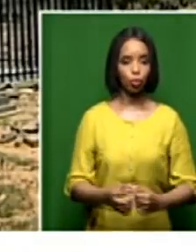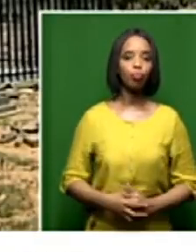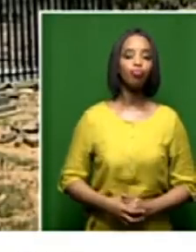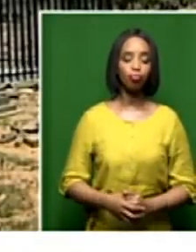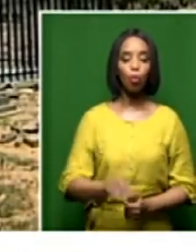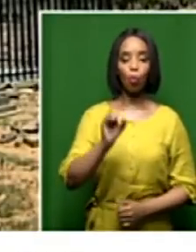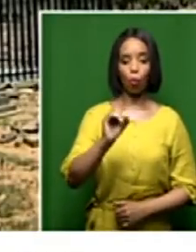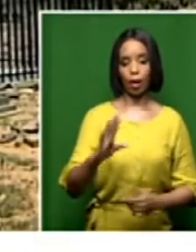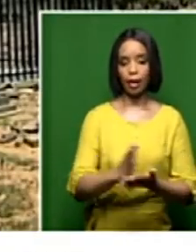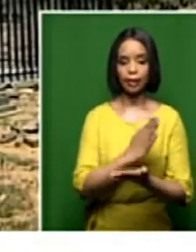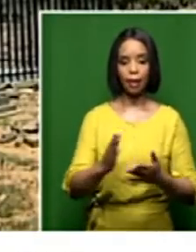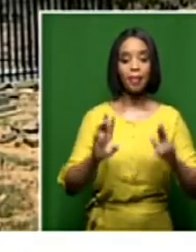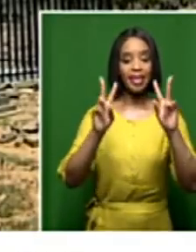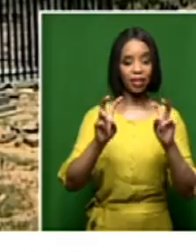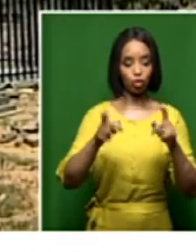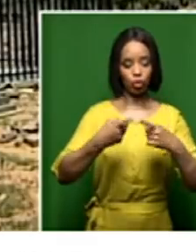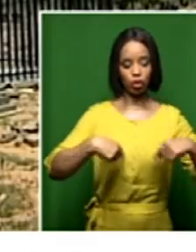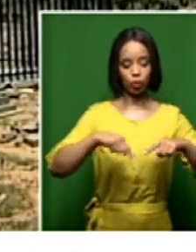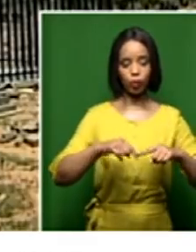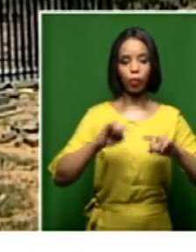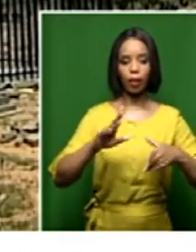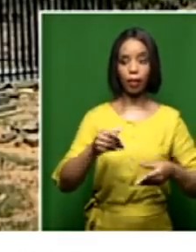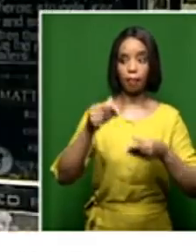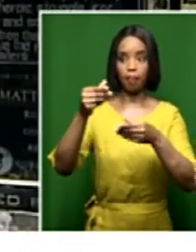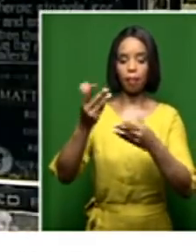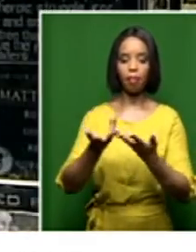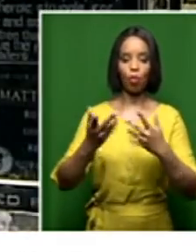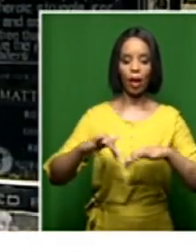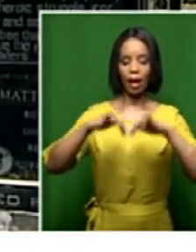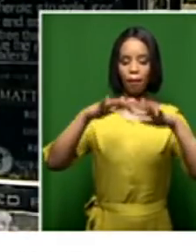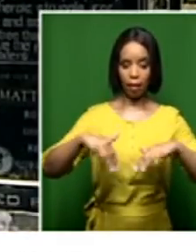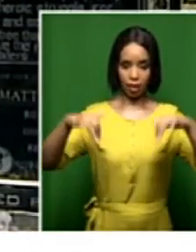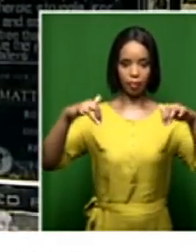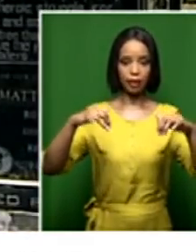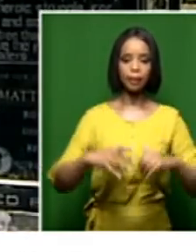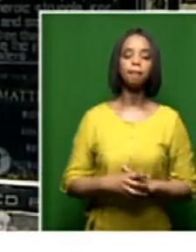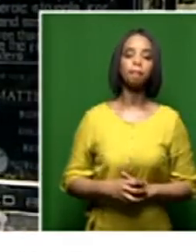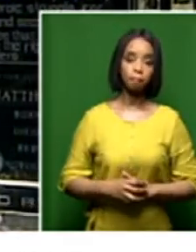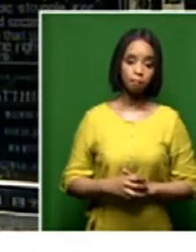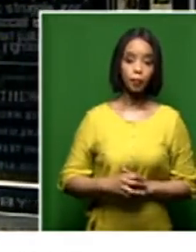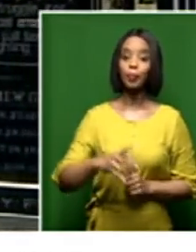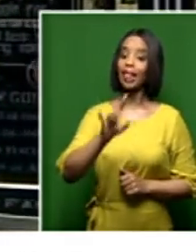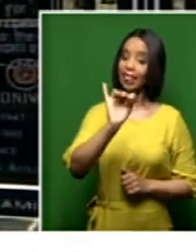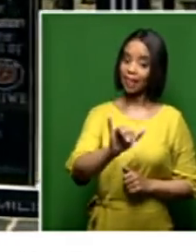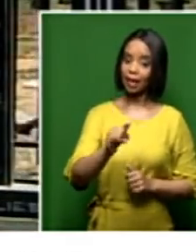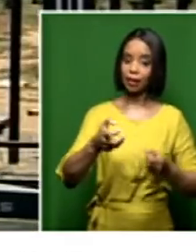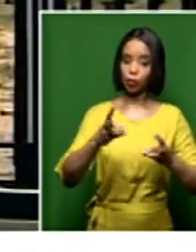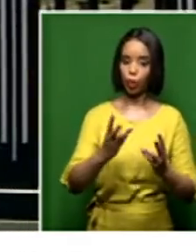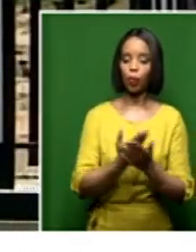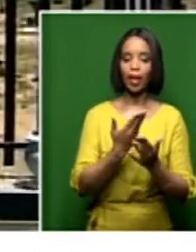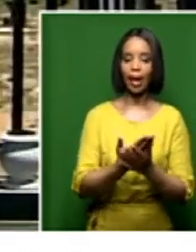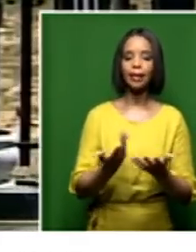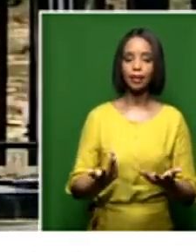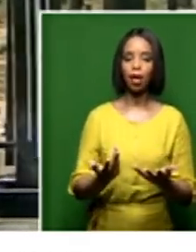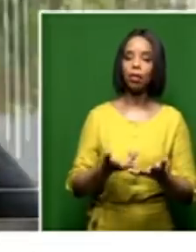escalate to the House, the National Assembly. And in that way, are able to interact with the leadership